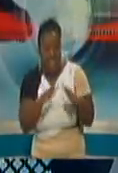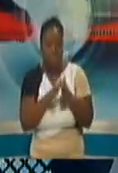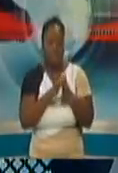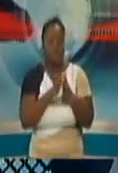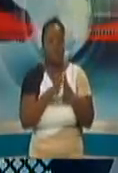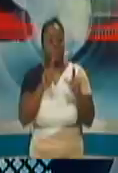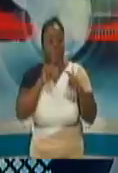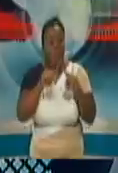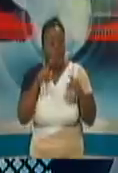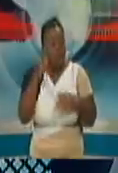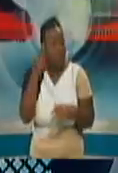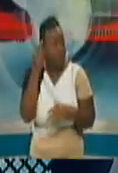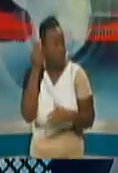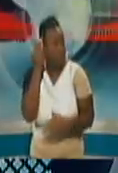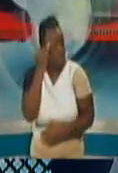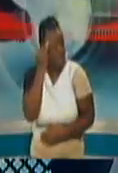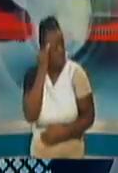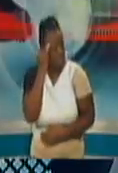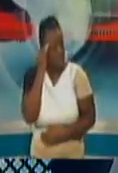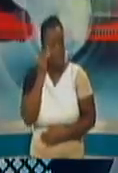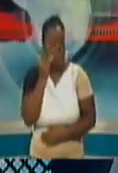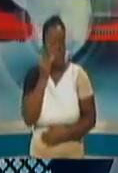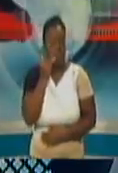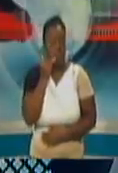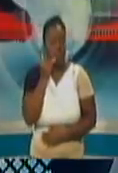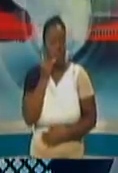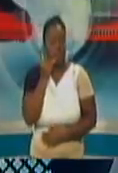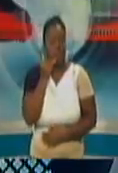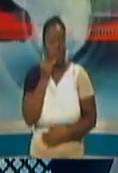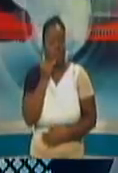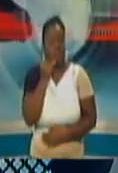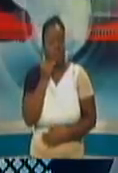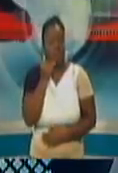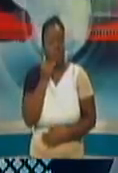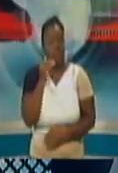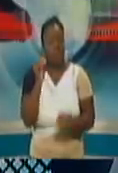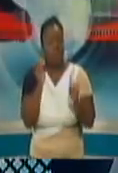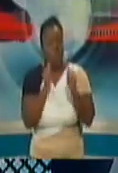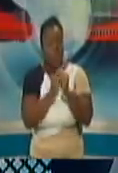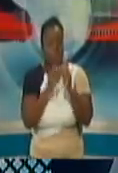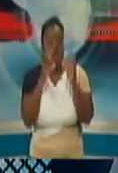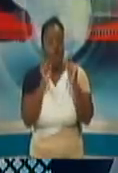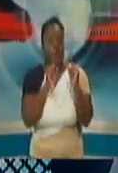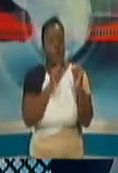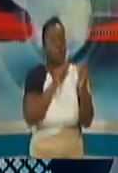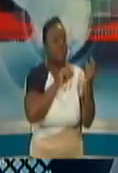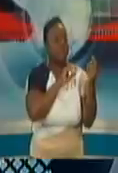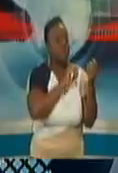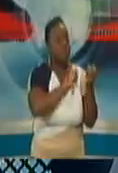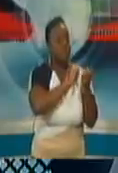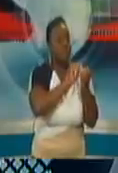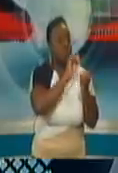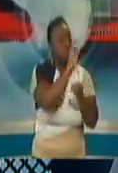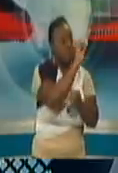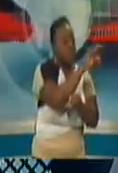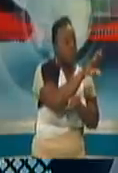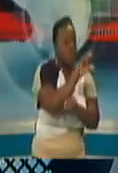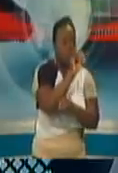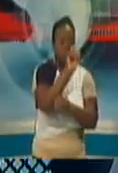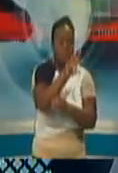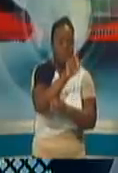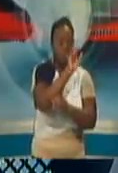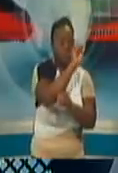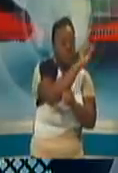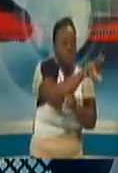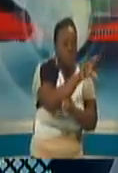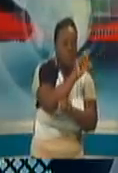the expected outcome is really basically that the level of transmission in the country as a whole,